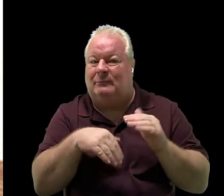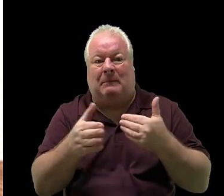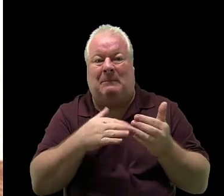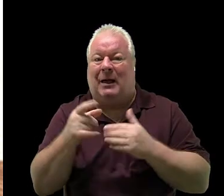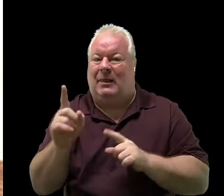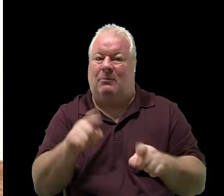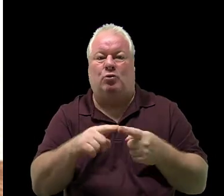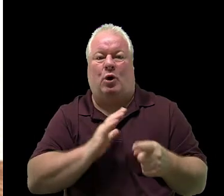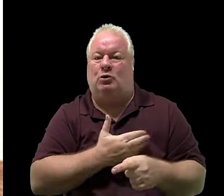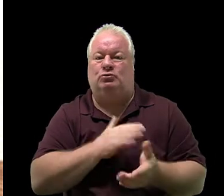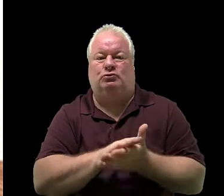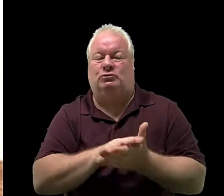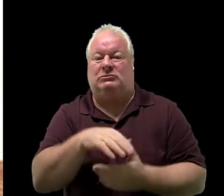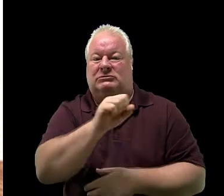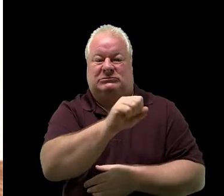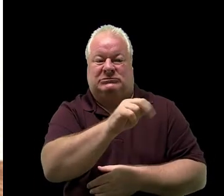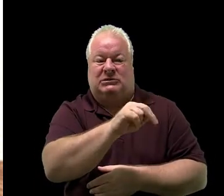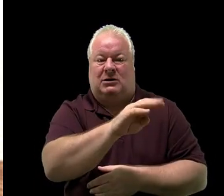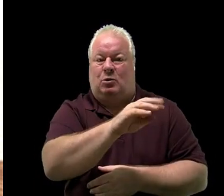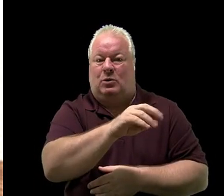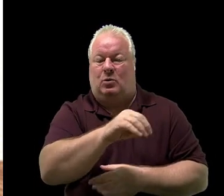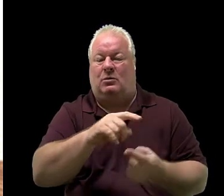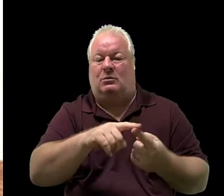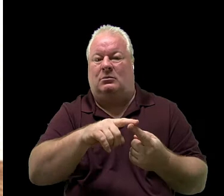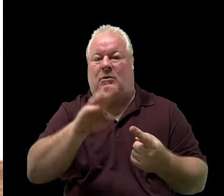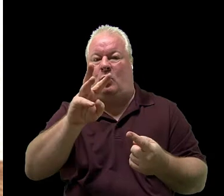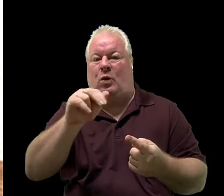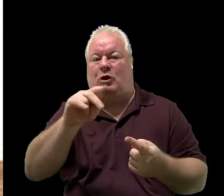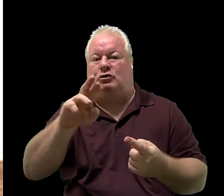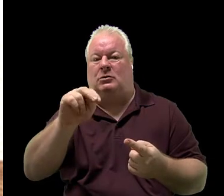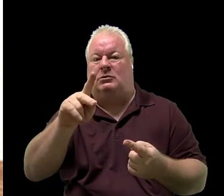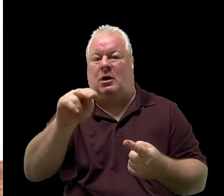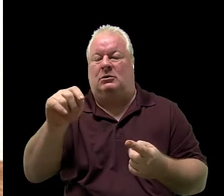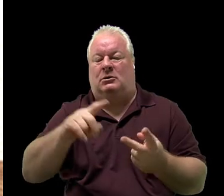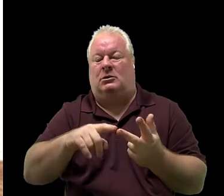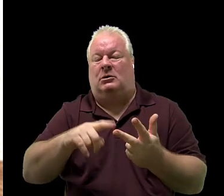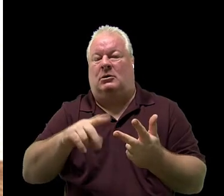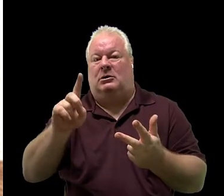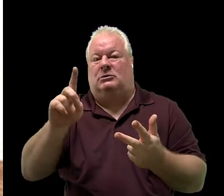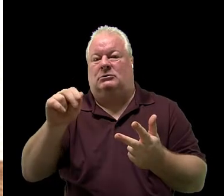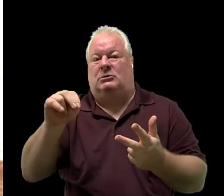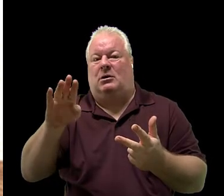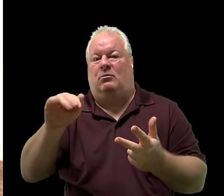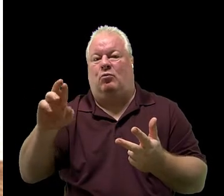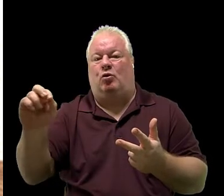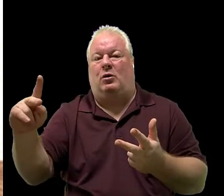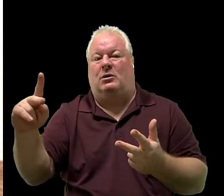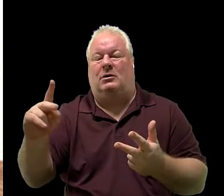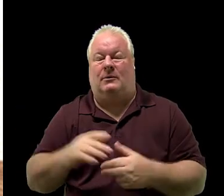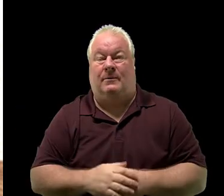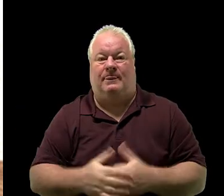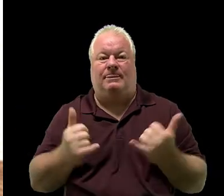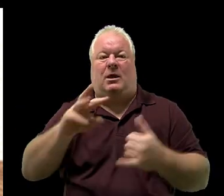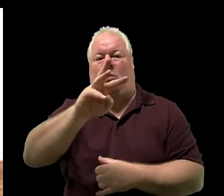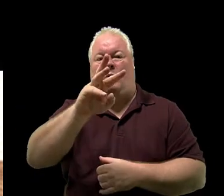or younger, San Marino, Walter Knott, and Danbrook. And it is time